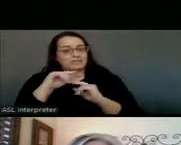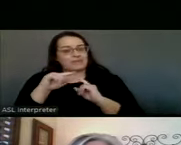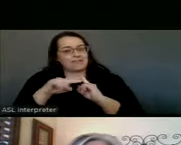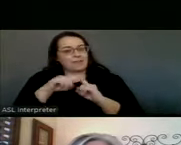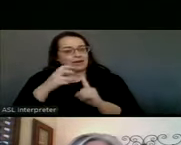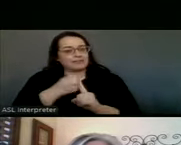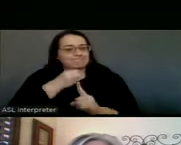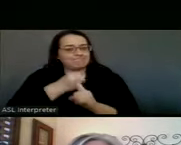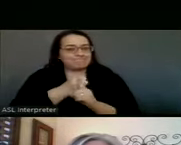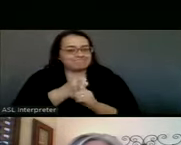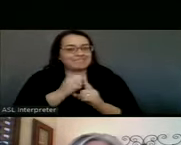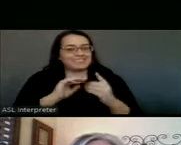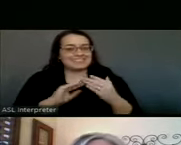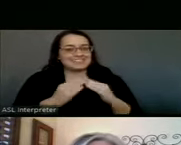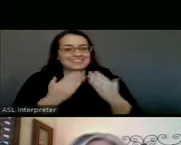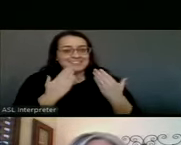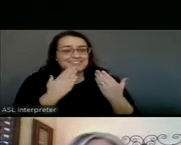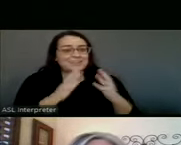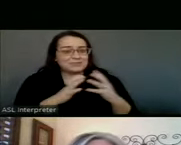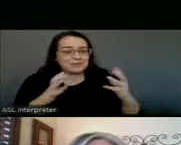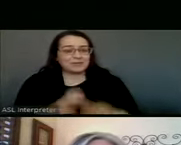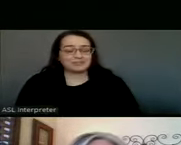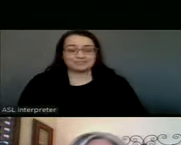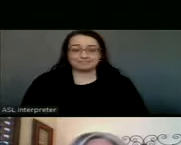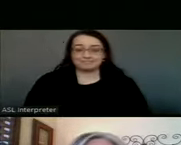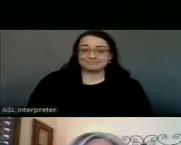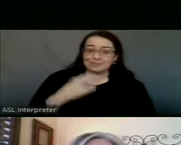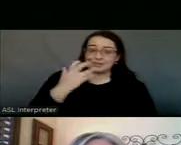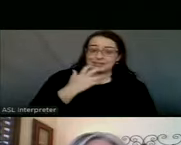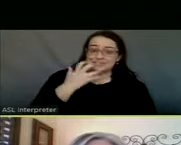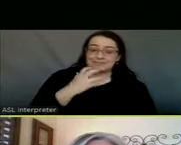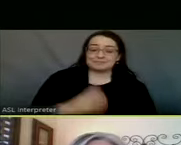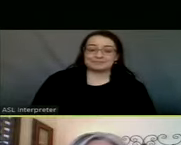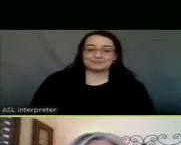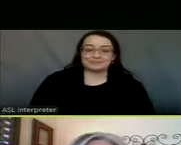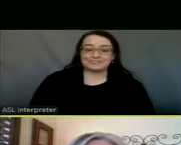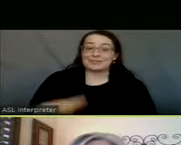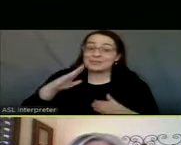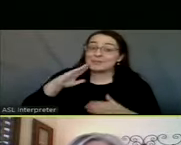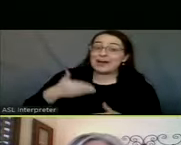the city. So thank you so much. Awesome. Welcome.